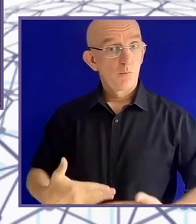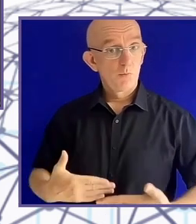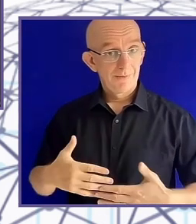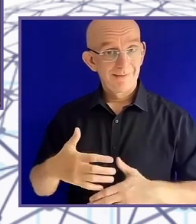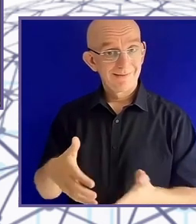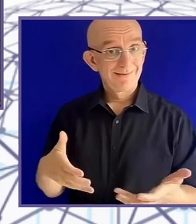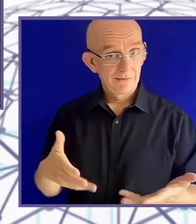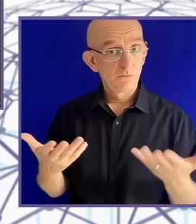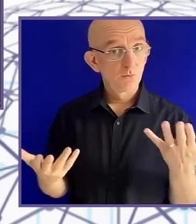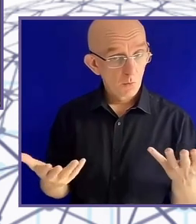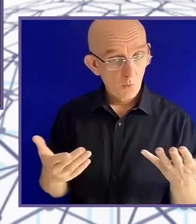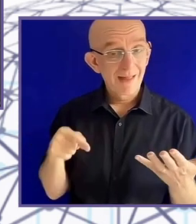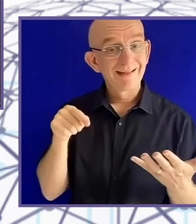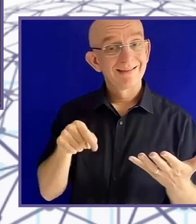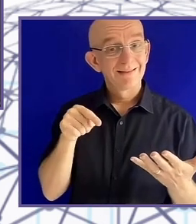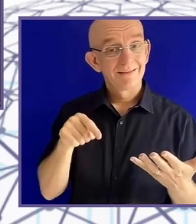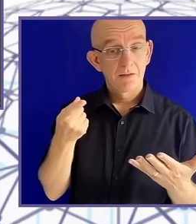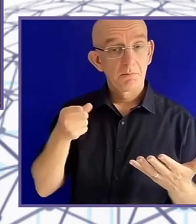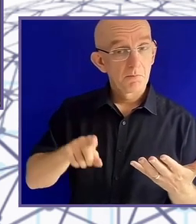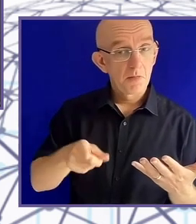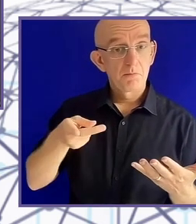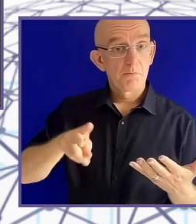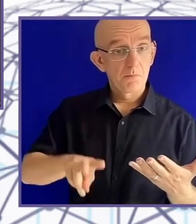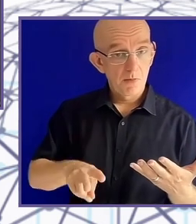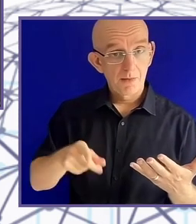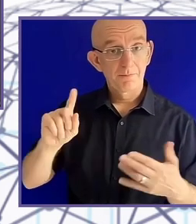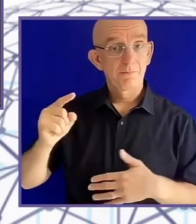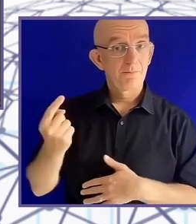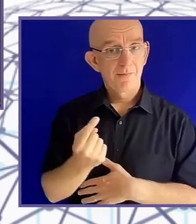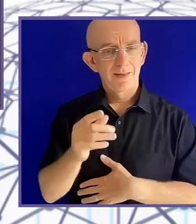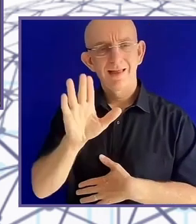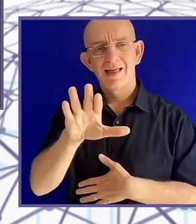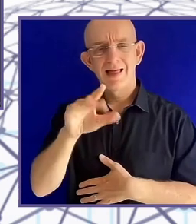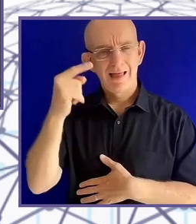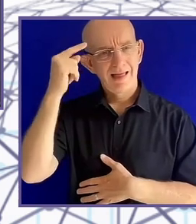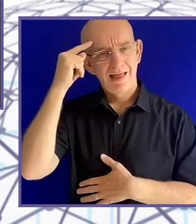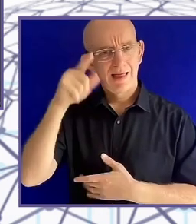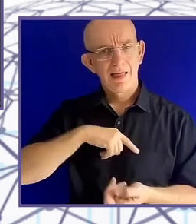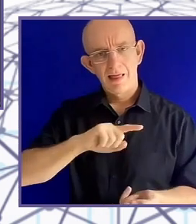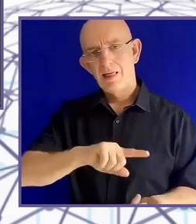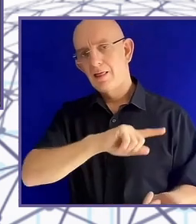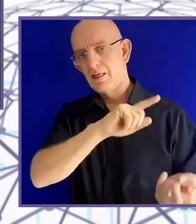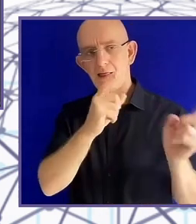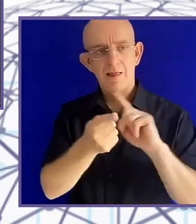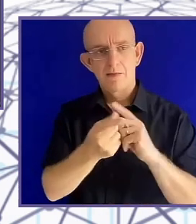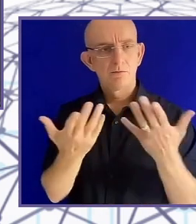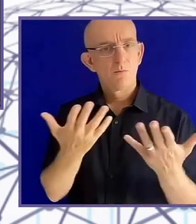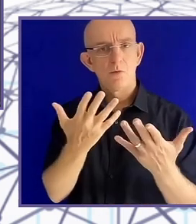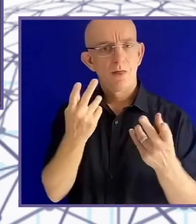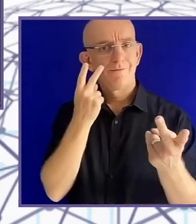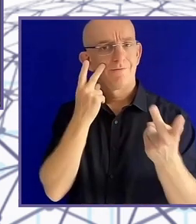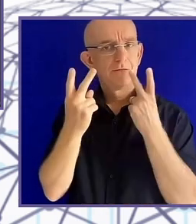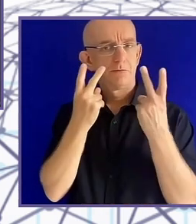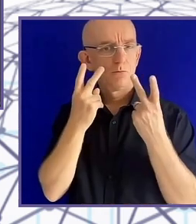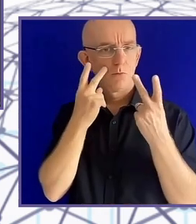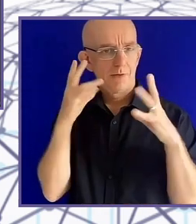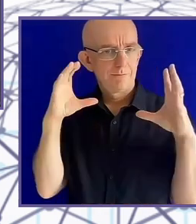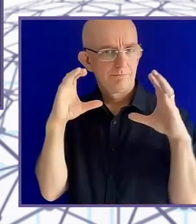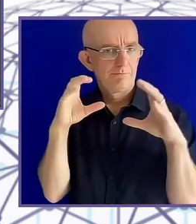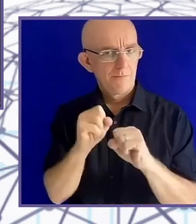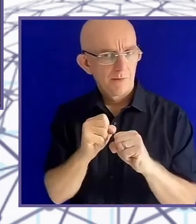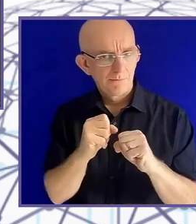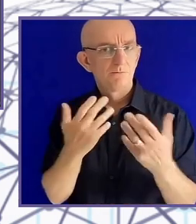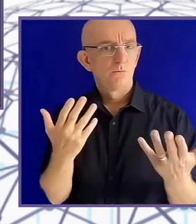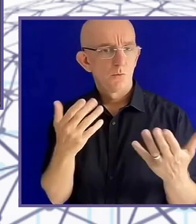it's a real problem. You know, people, because it is quite an interesting problem. If you ask people in young children in India to